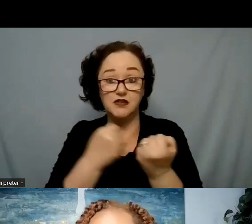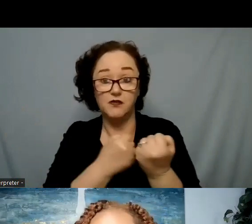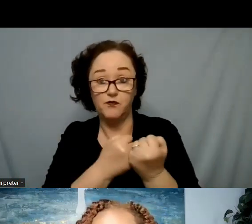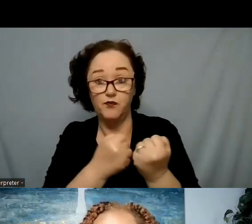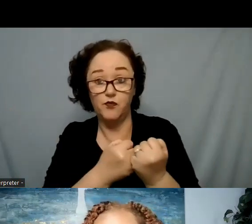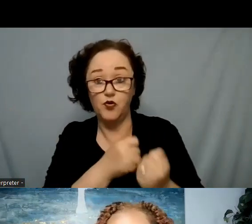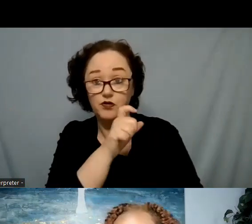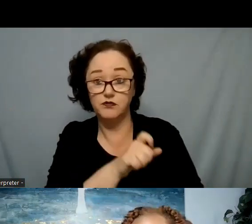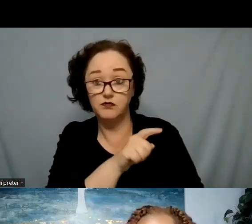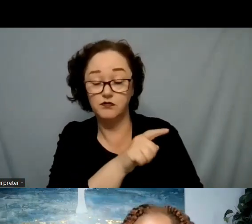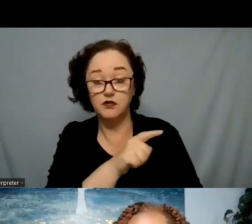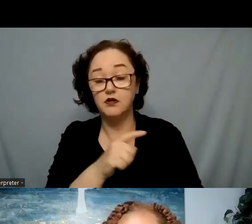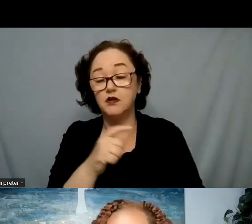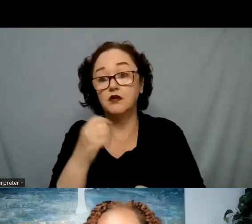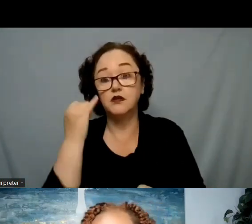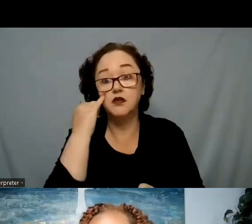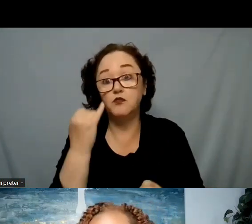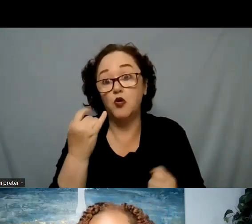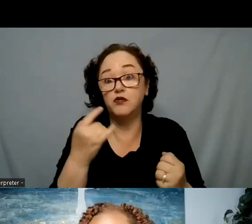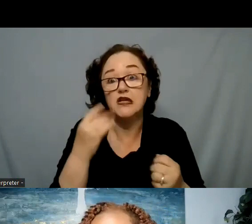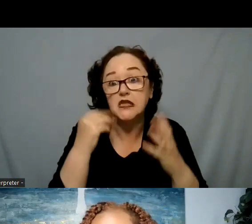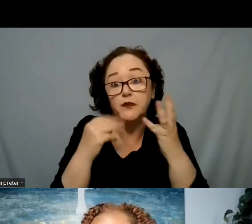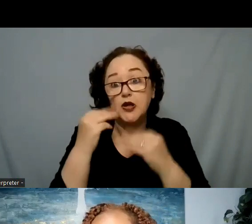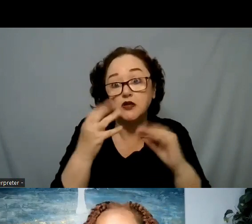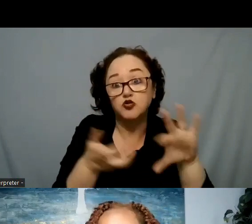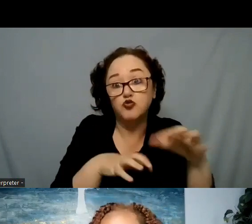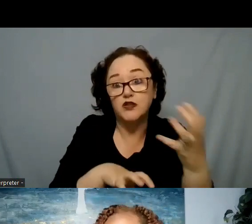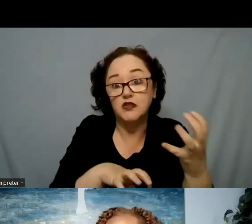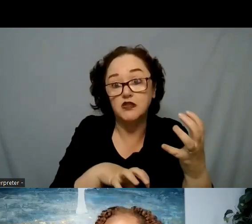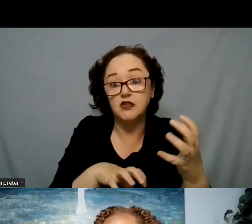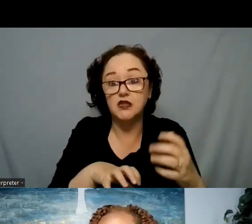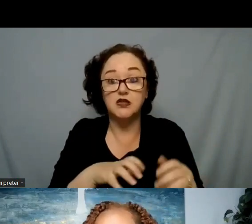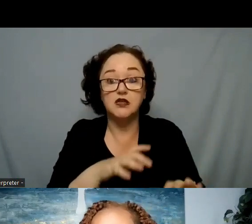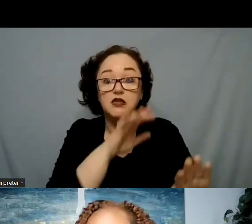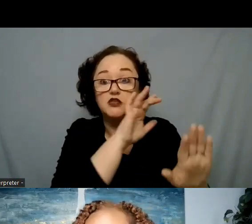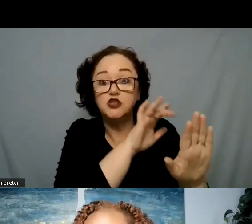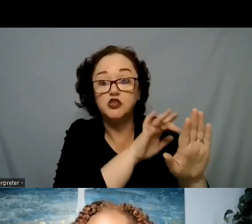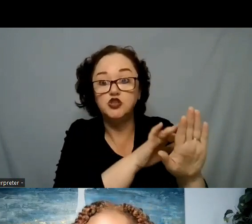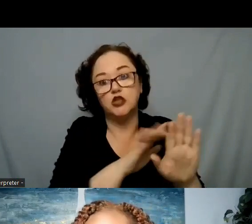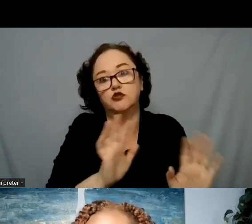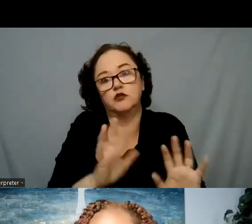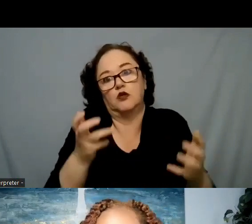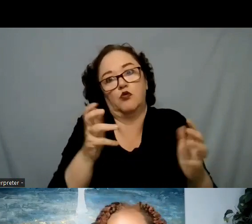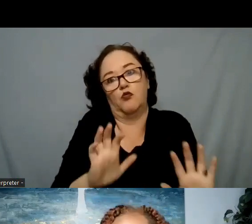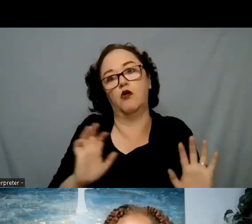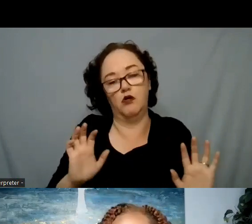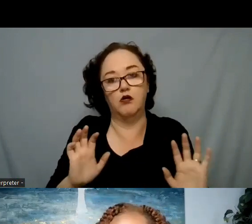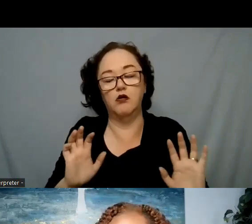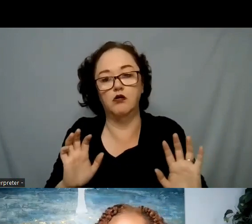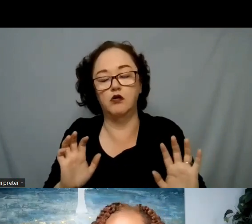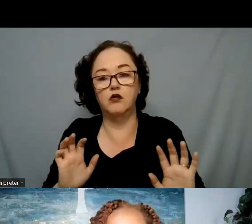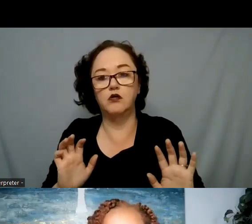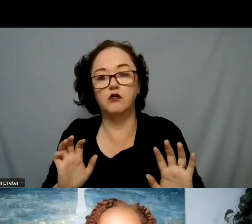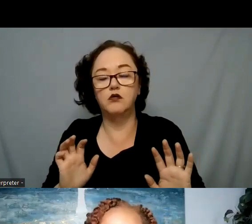when somebody is in crisis they don't want to be touched and so being mindful of their physical because they'll often